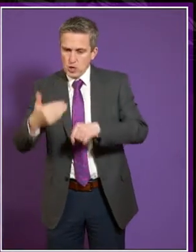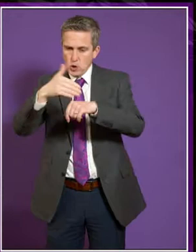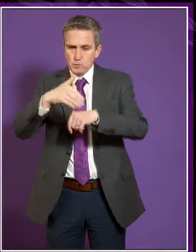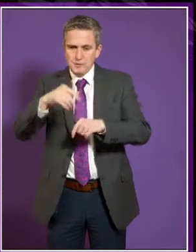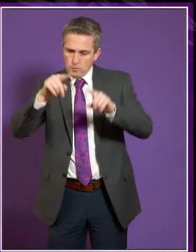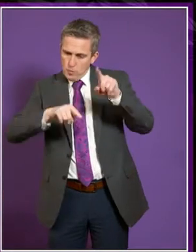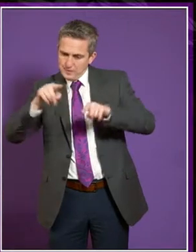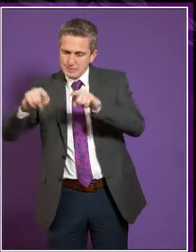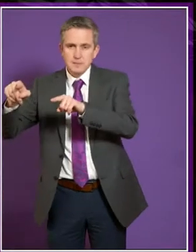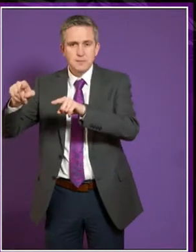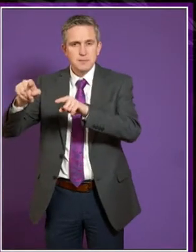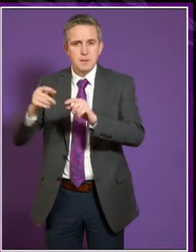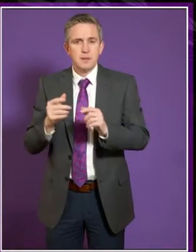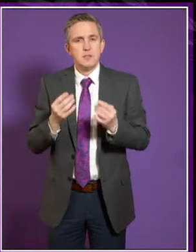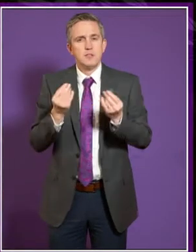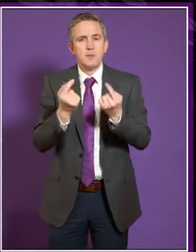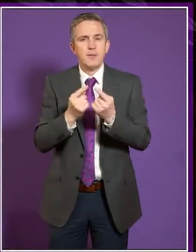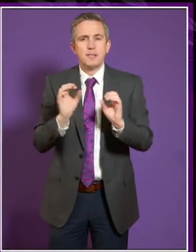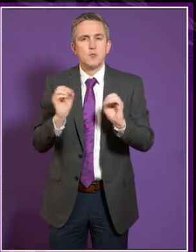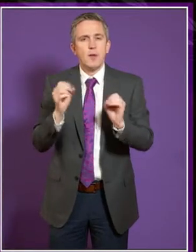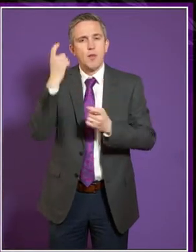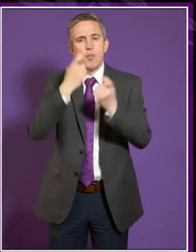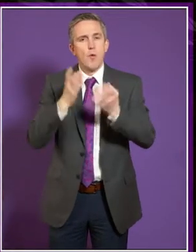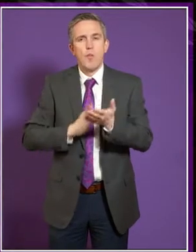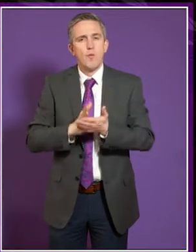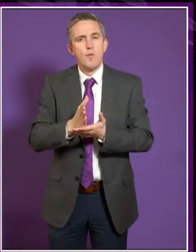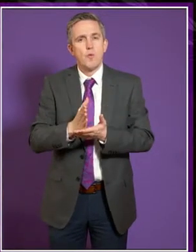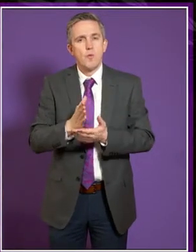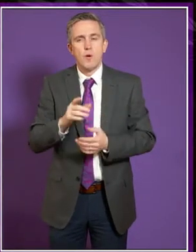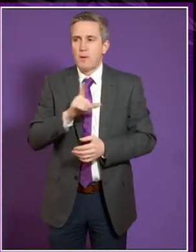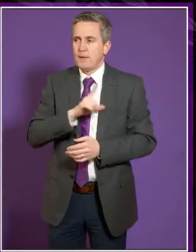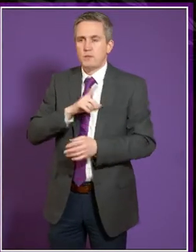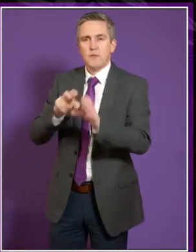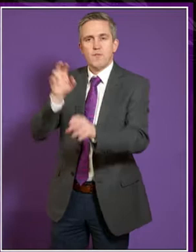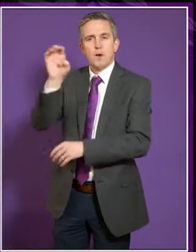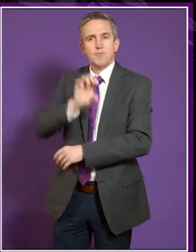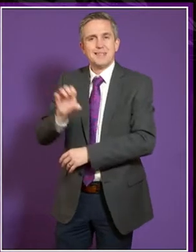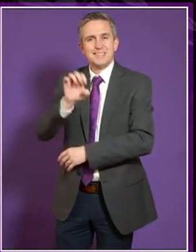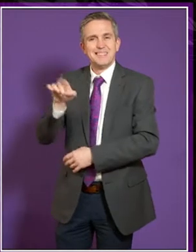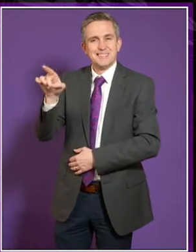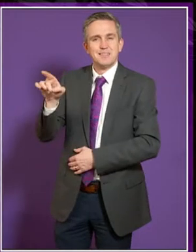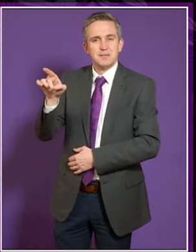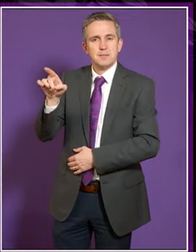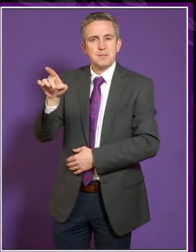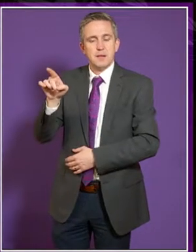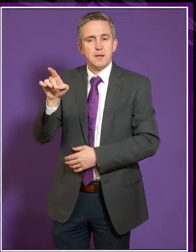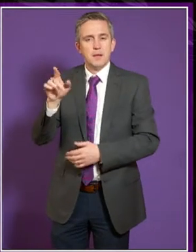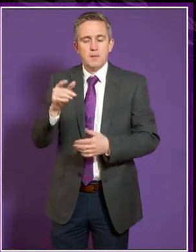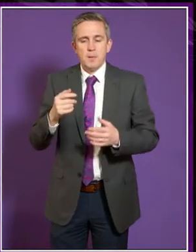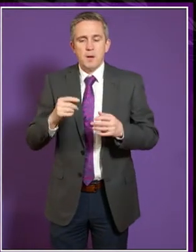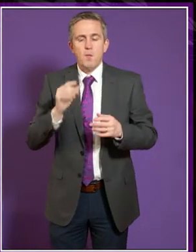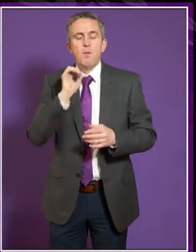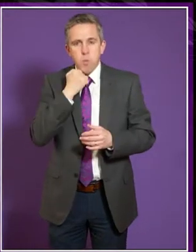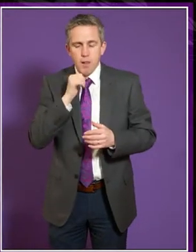thought through as, you know, something that was going to be a consequence of Brexit. But, you know, as we work through this